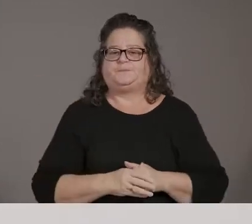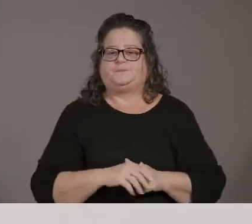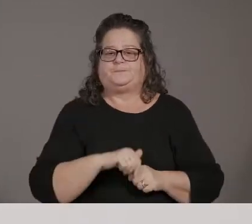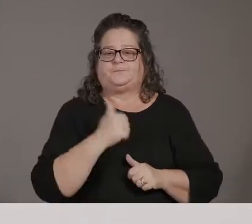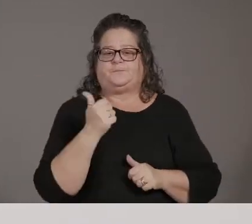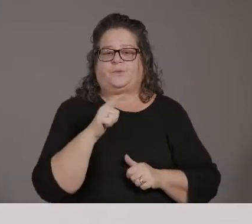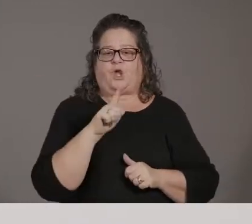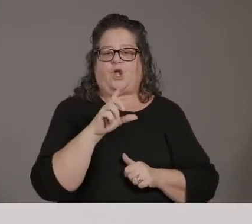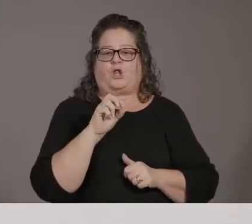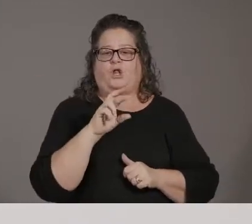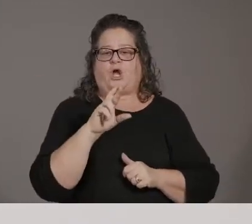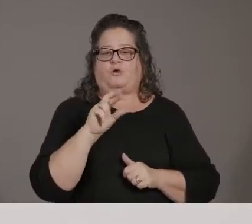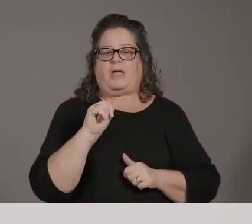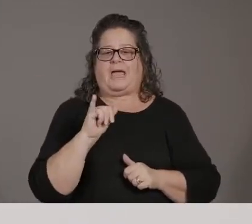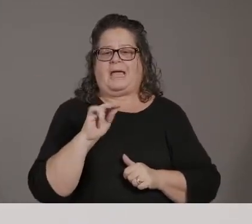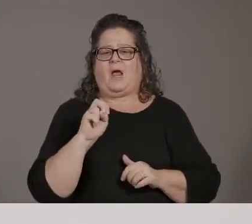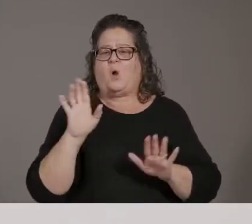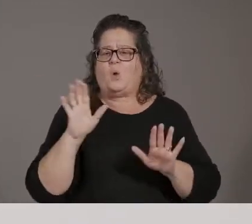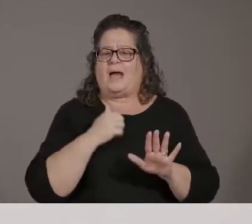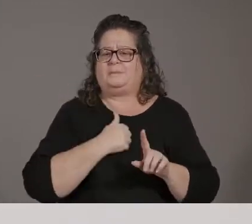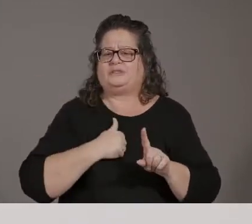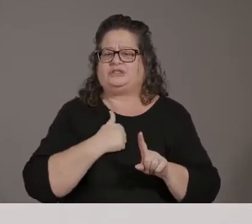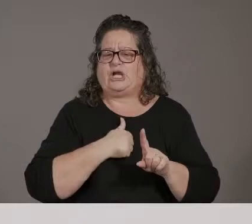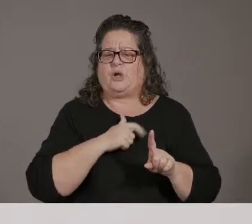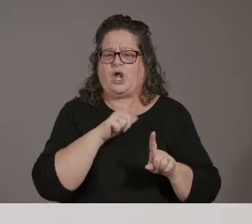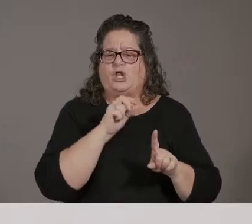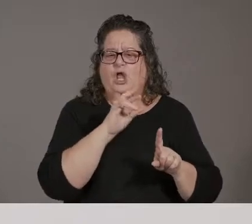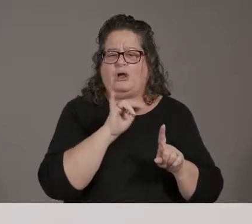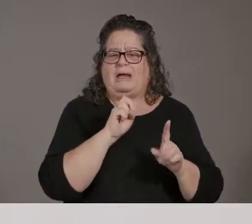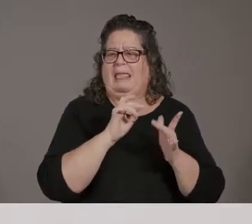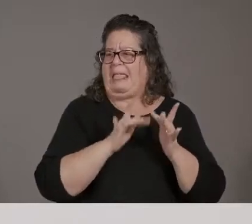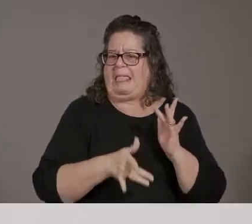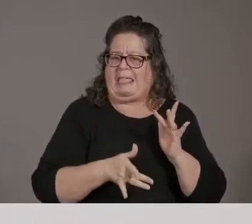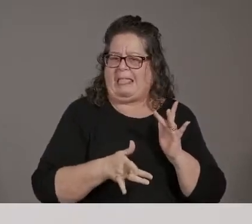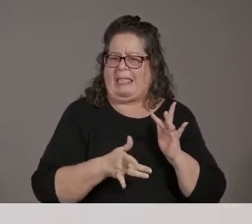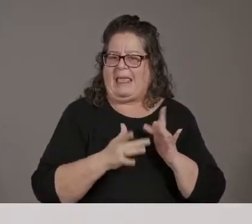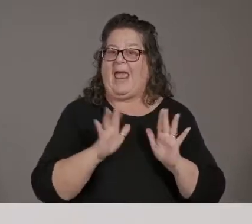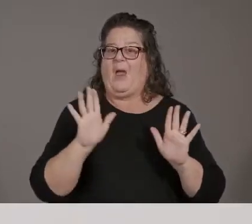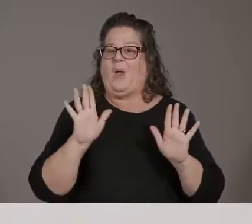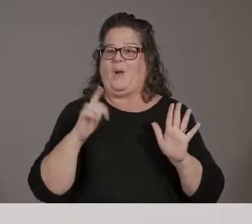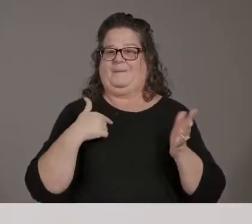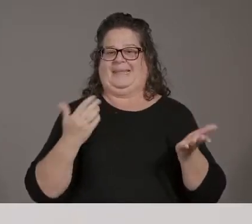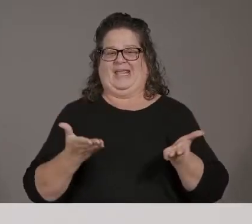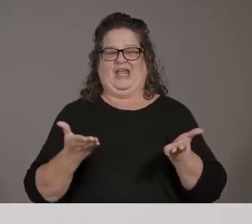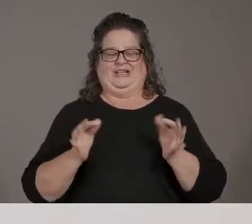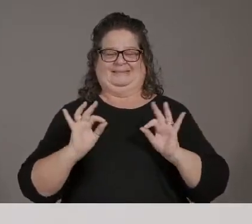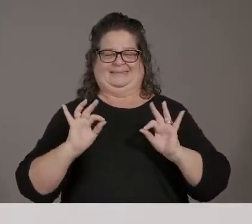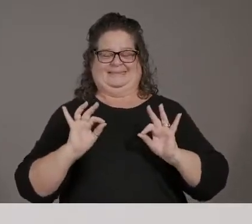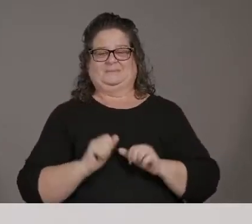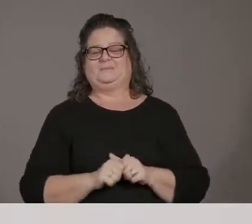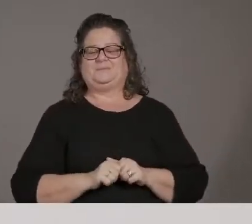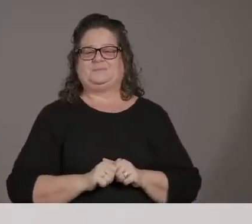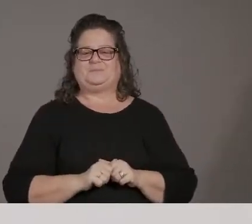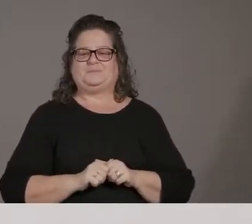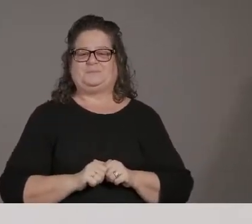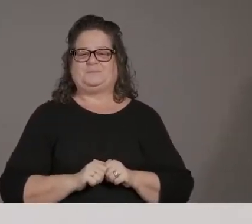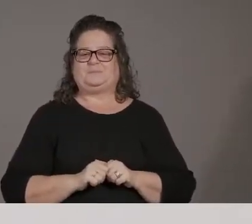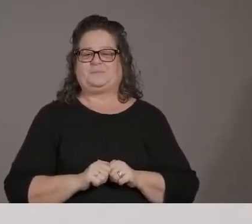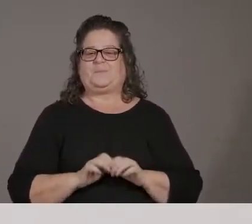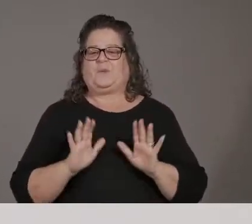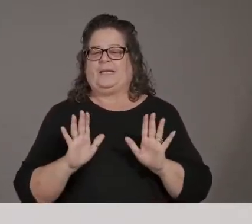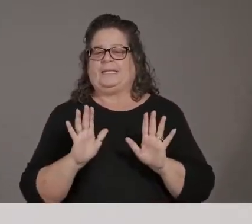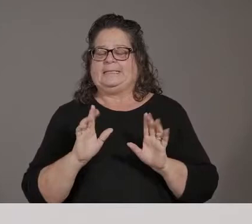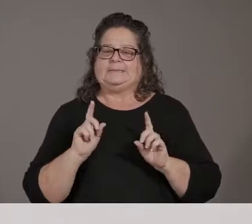Hello. Sorry, Lorraine. Hang on. Hold on. Hey, got it. Oh, there you are. Yeah, so on